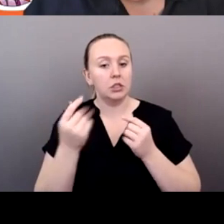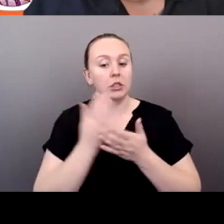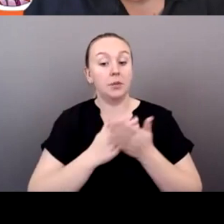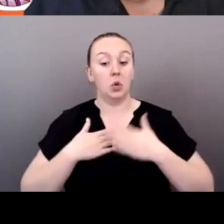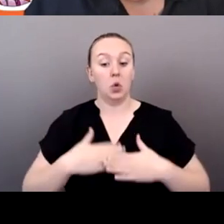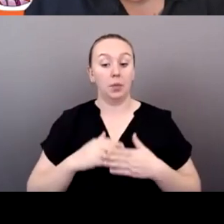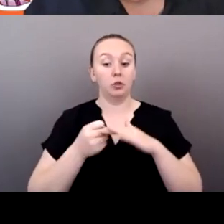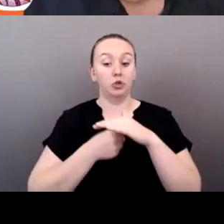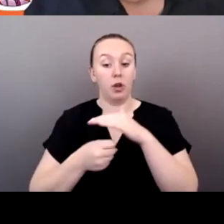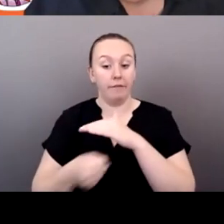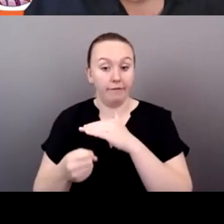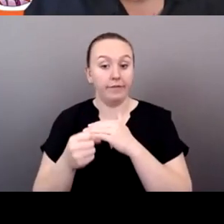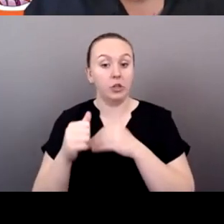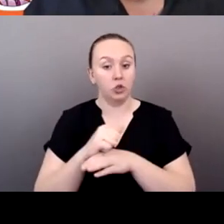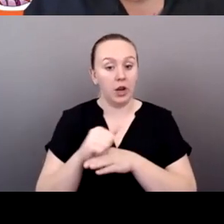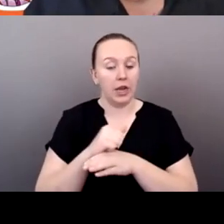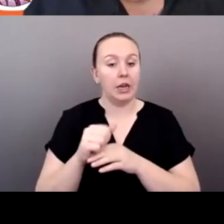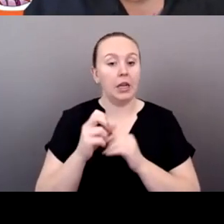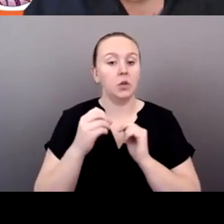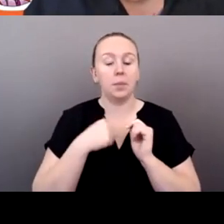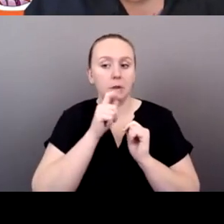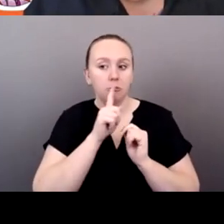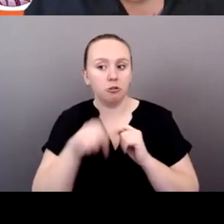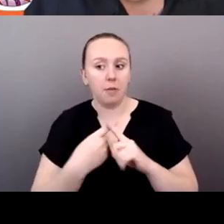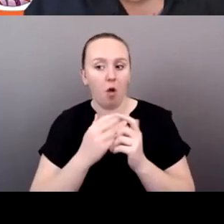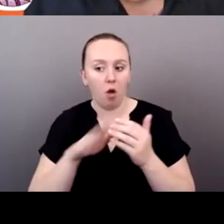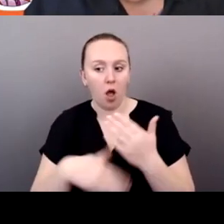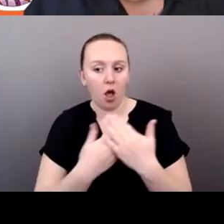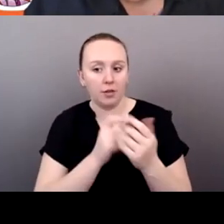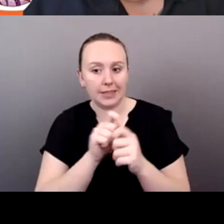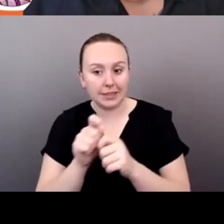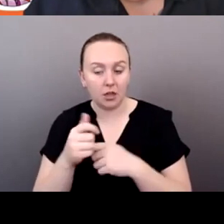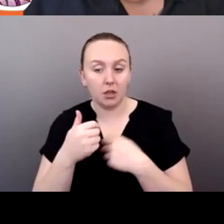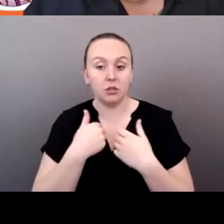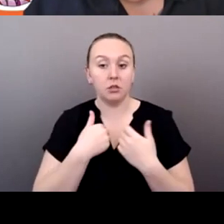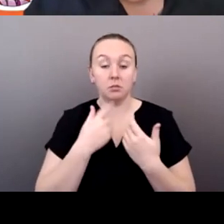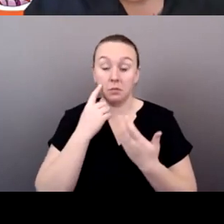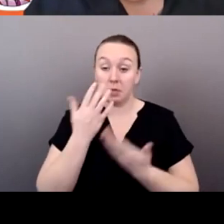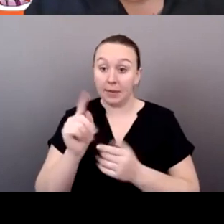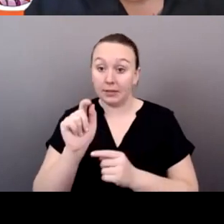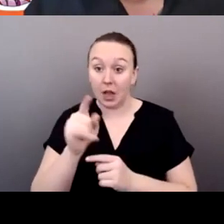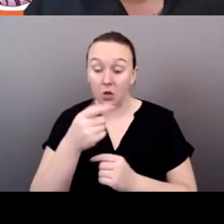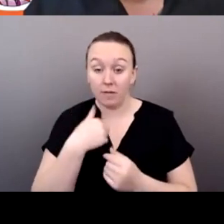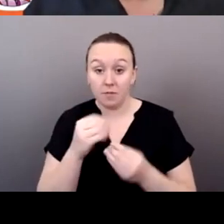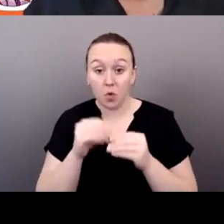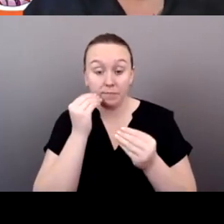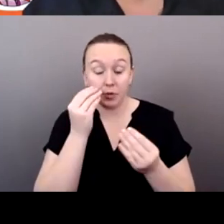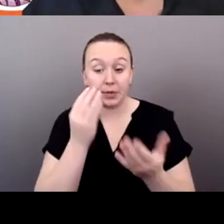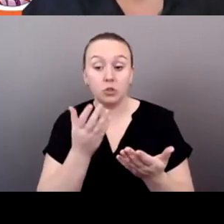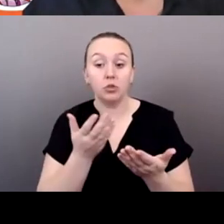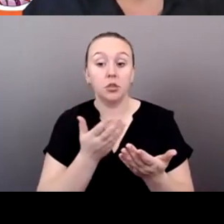on all the details. So I think maybe you, Ty, could probably, maybe you have more information with, um,